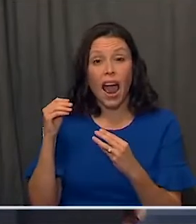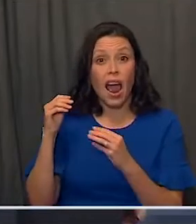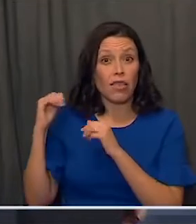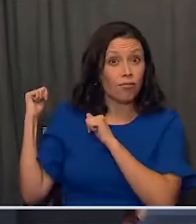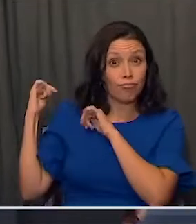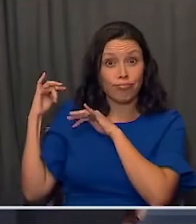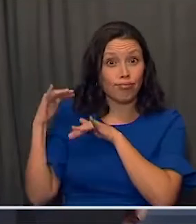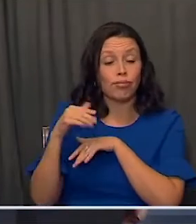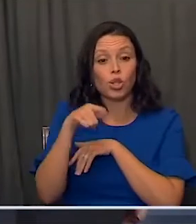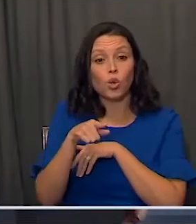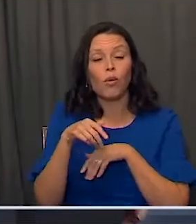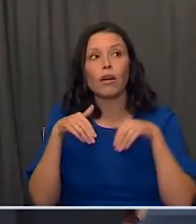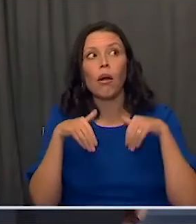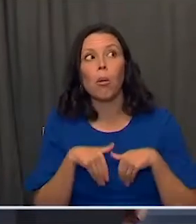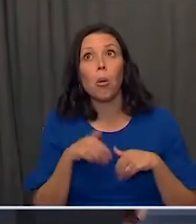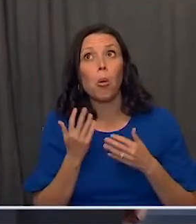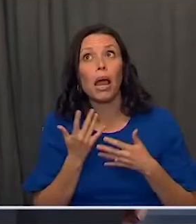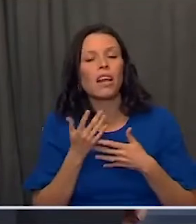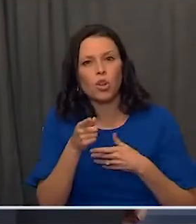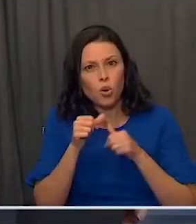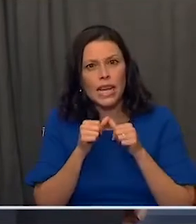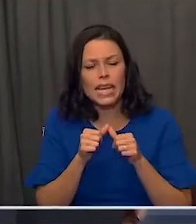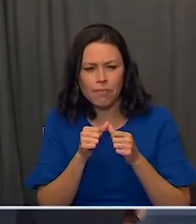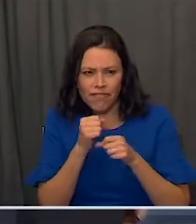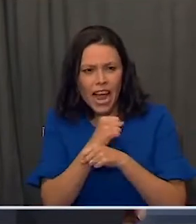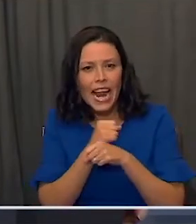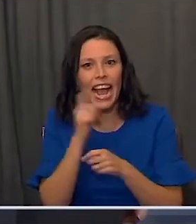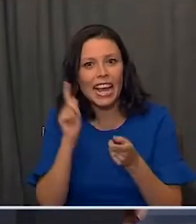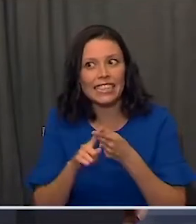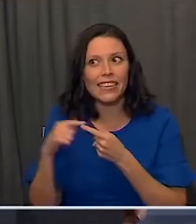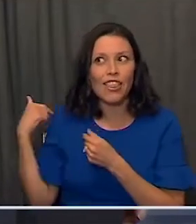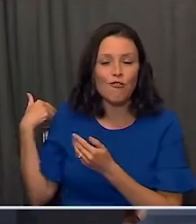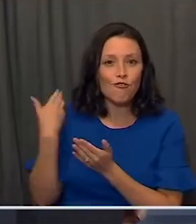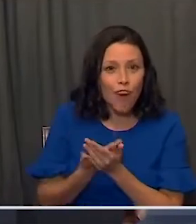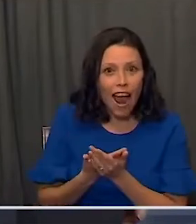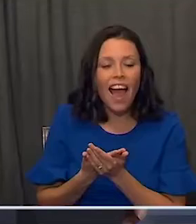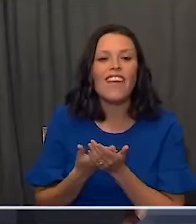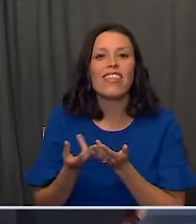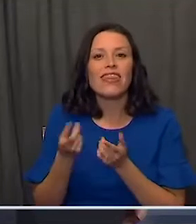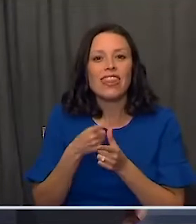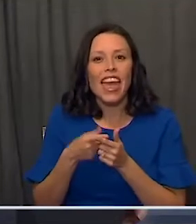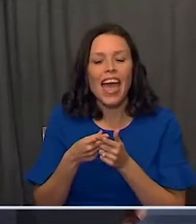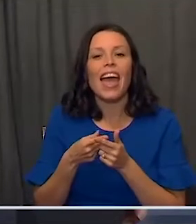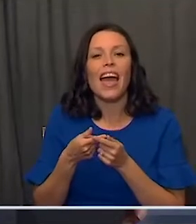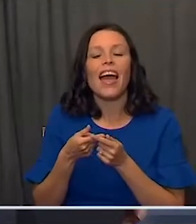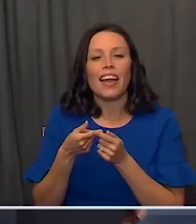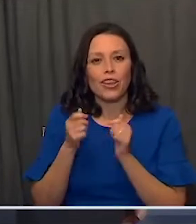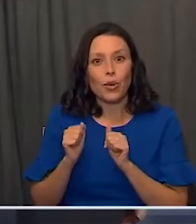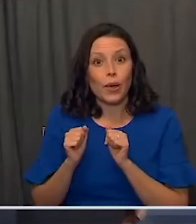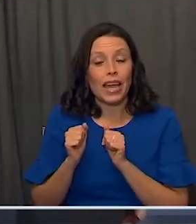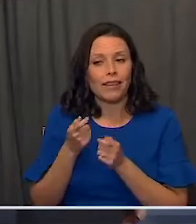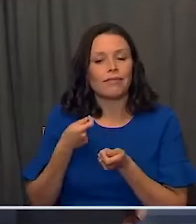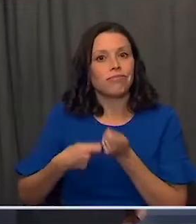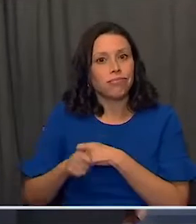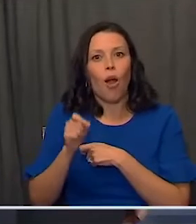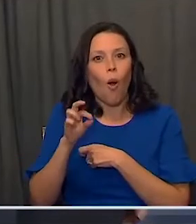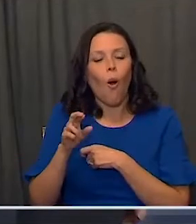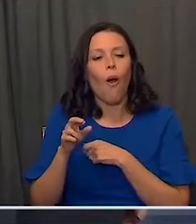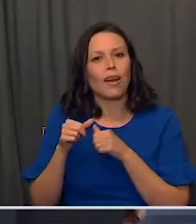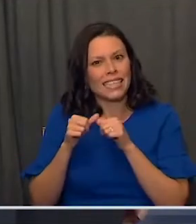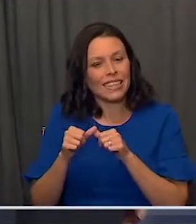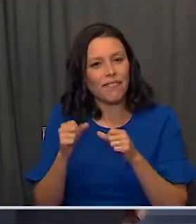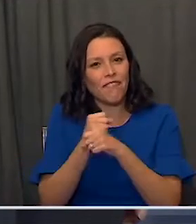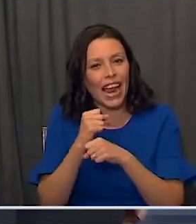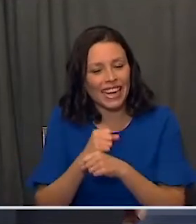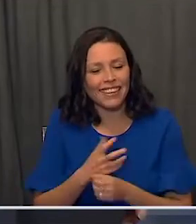you don't stop shooting. You keep going until the cavalry gets here and then you might even want to continue fighting. then finally,